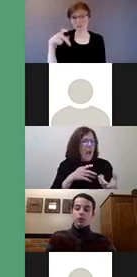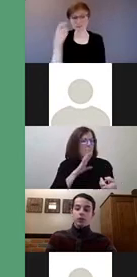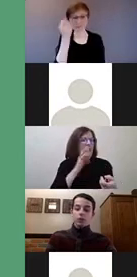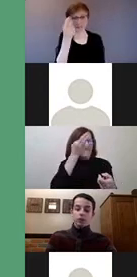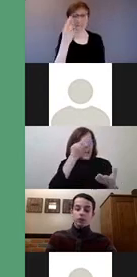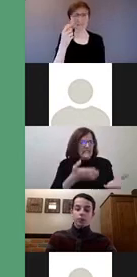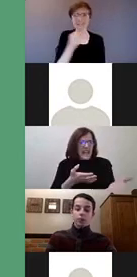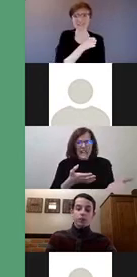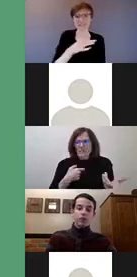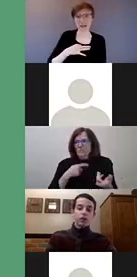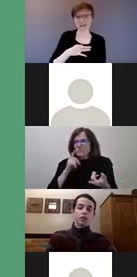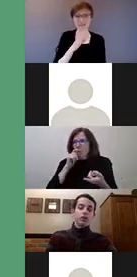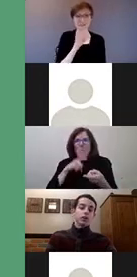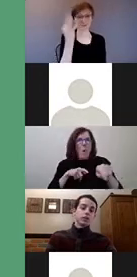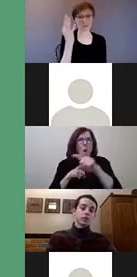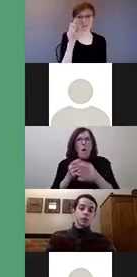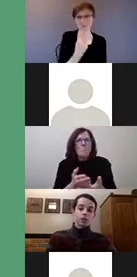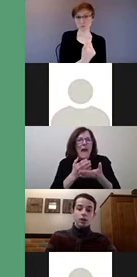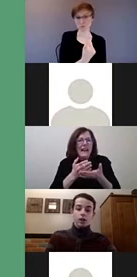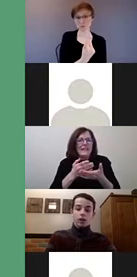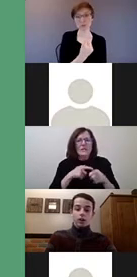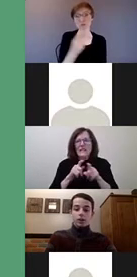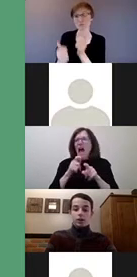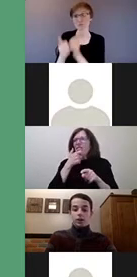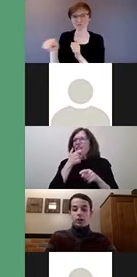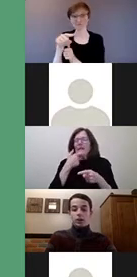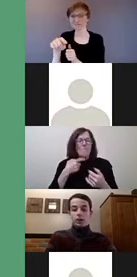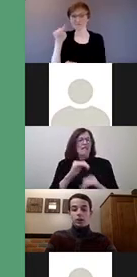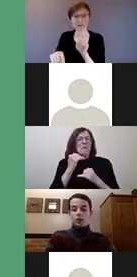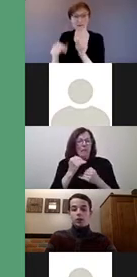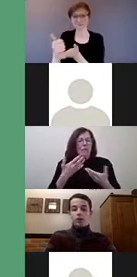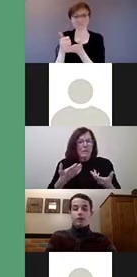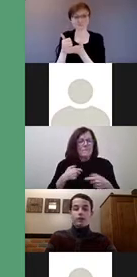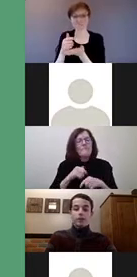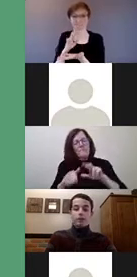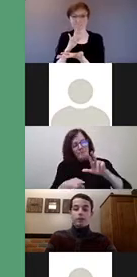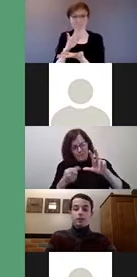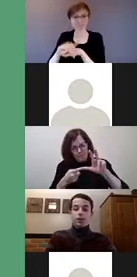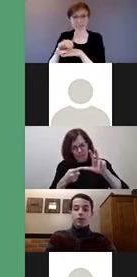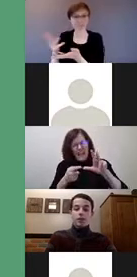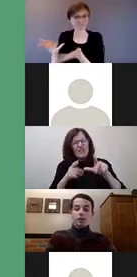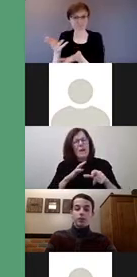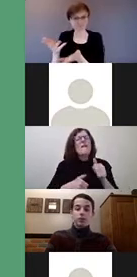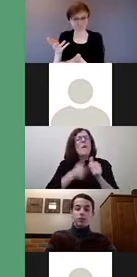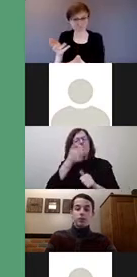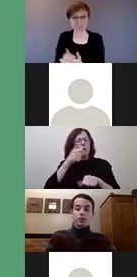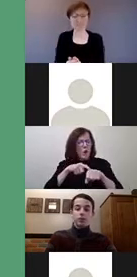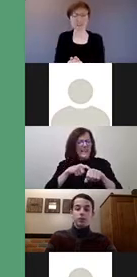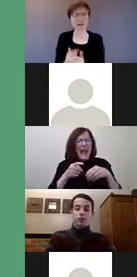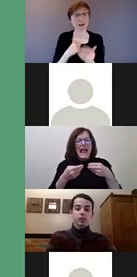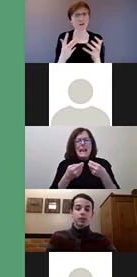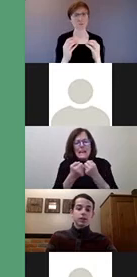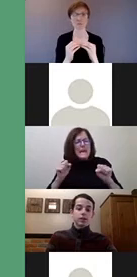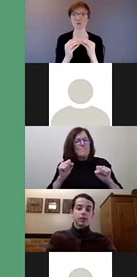most cannot help me in English. Thirdly, I would like more free time. It's a lot harder for me to learn